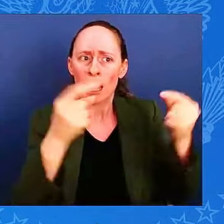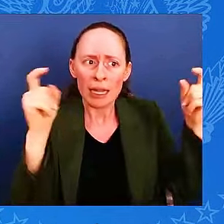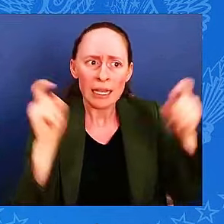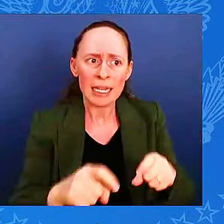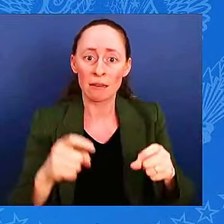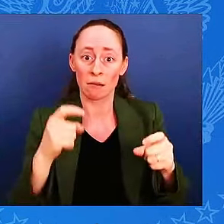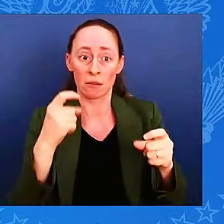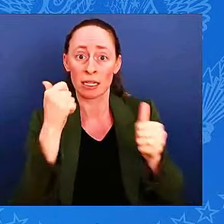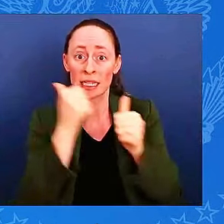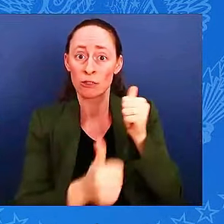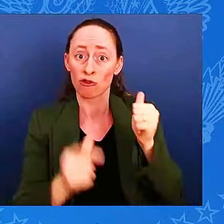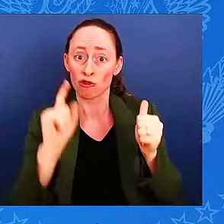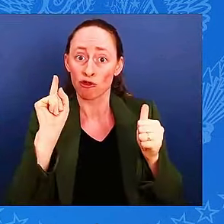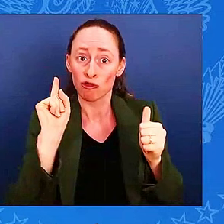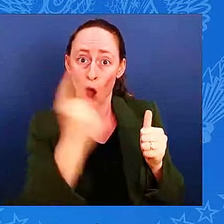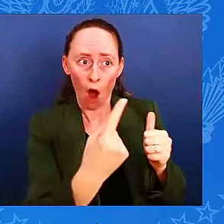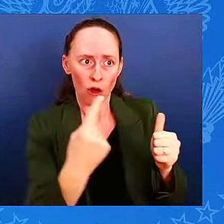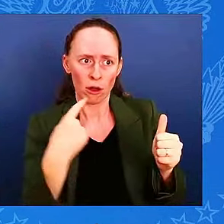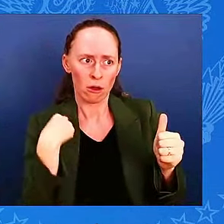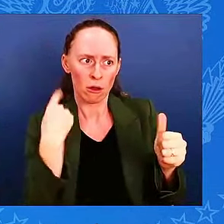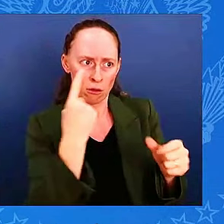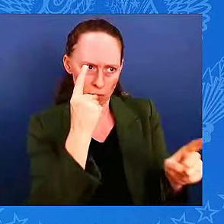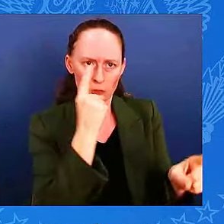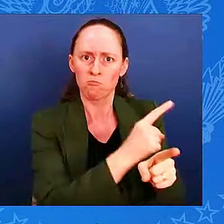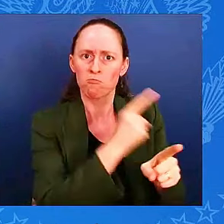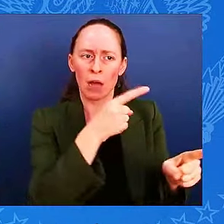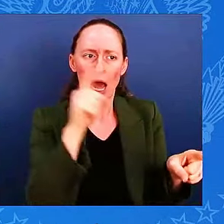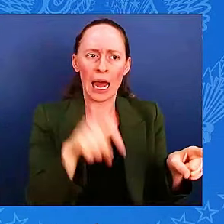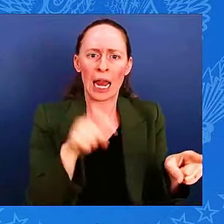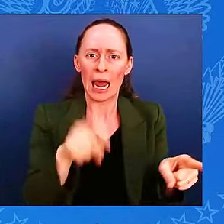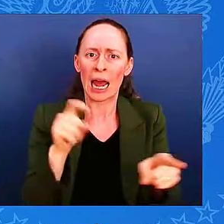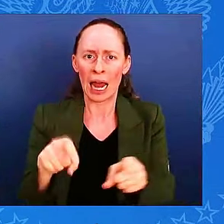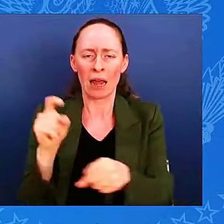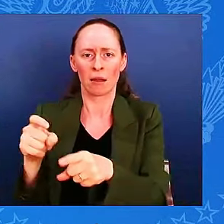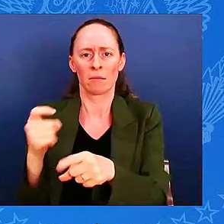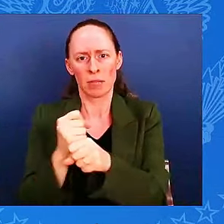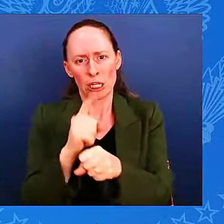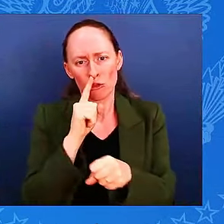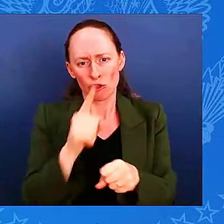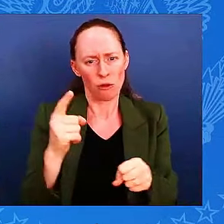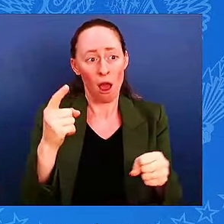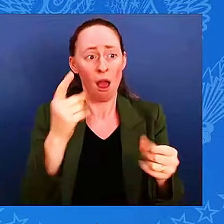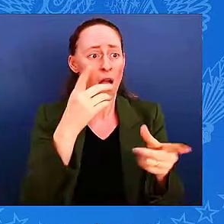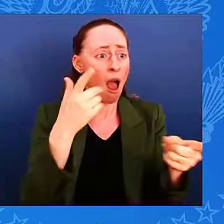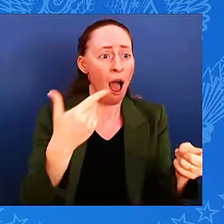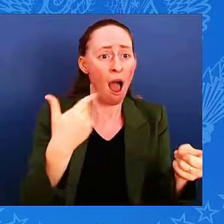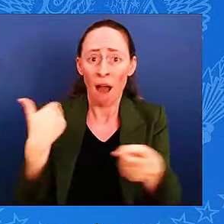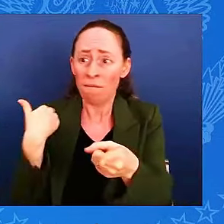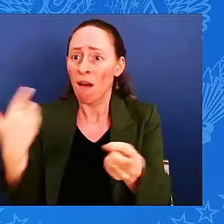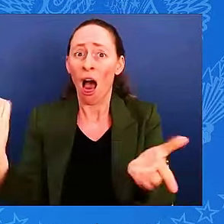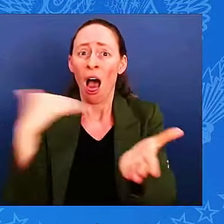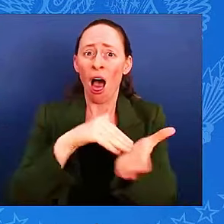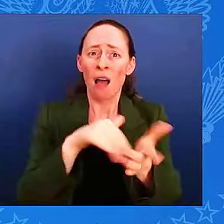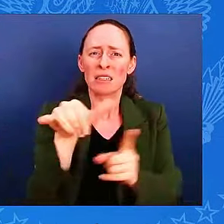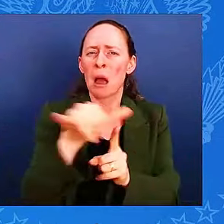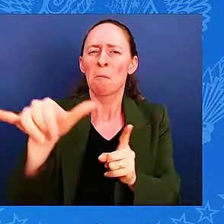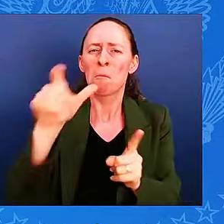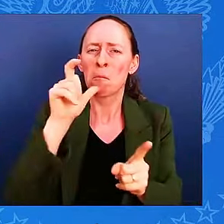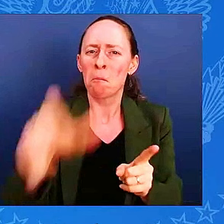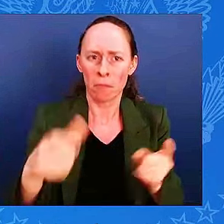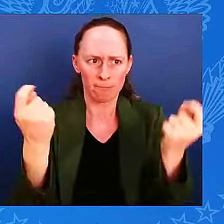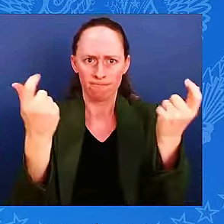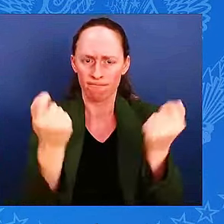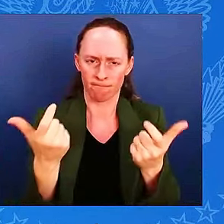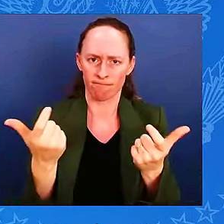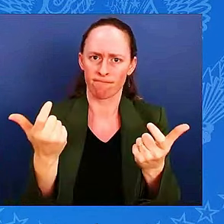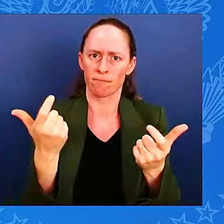war has shown the Ukrainians can do anything they set their minds to. Today, we show the Ukrainians you're